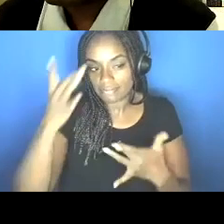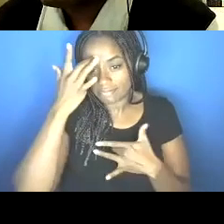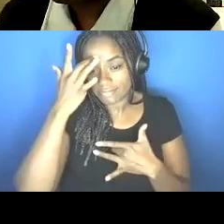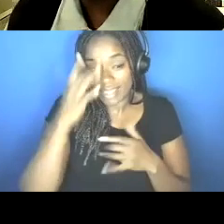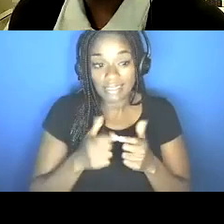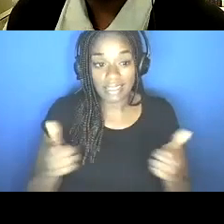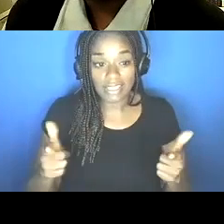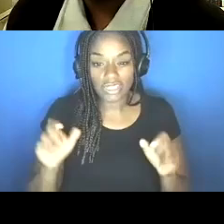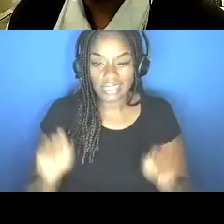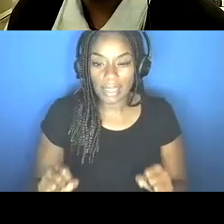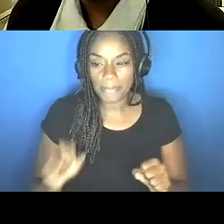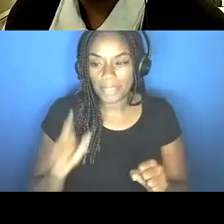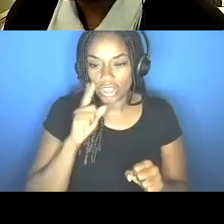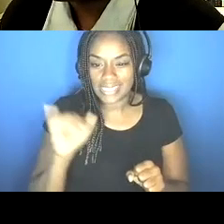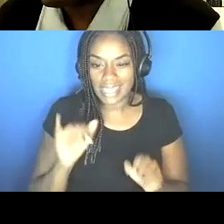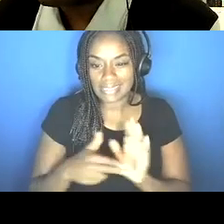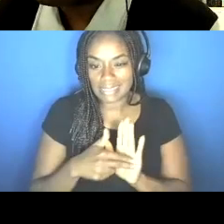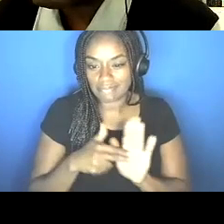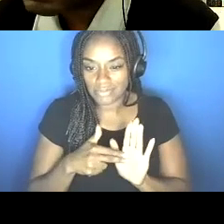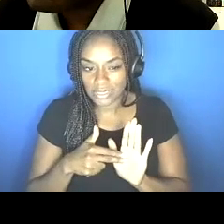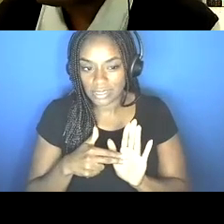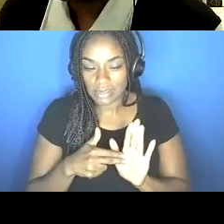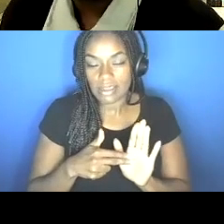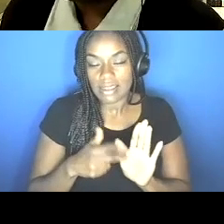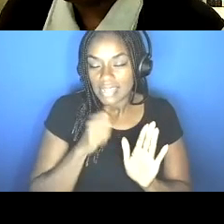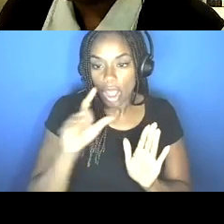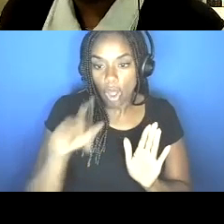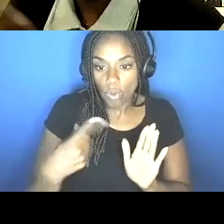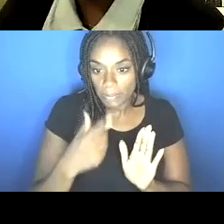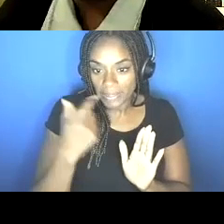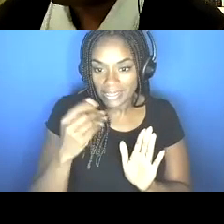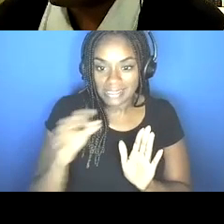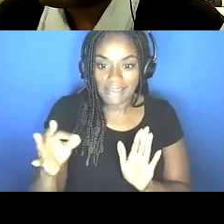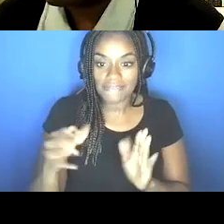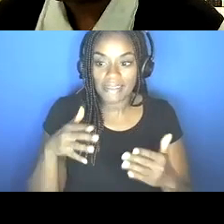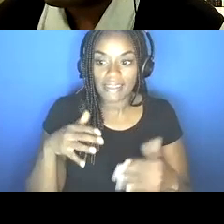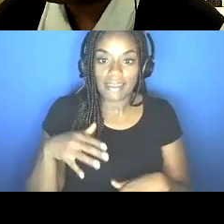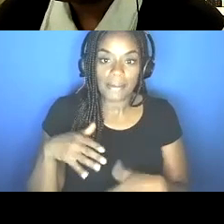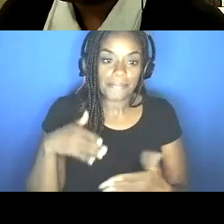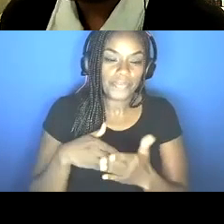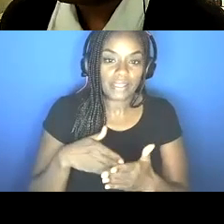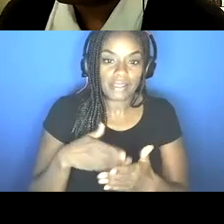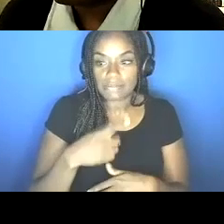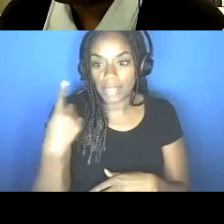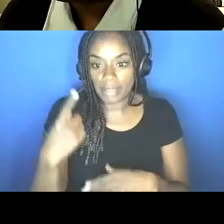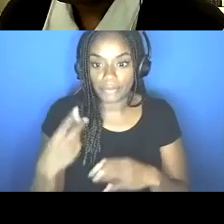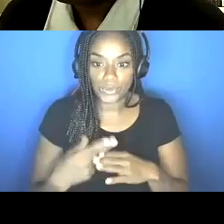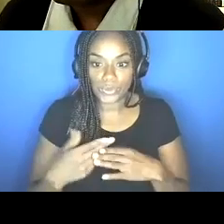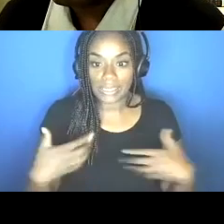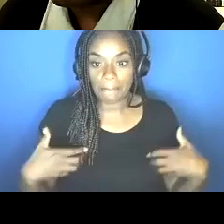be seen as stigmatizing, not just because of anti-Black sentiment and this, you know, using monkeys, but also